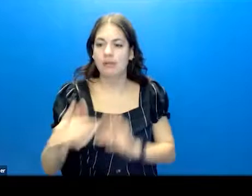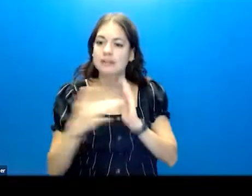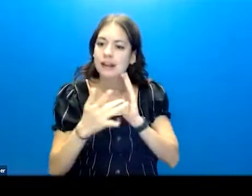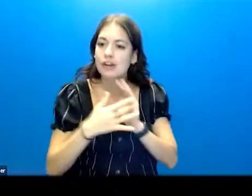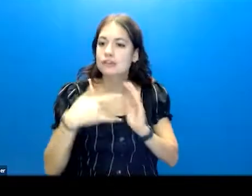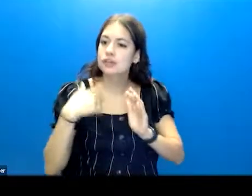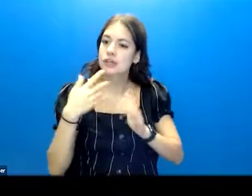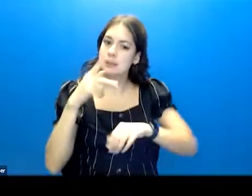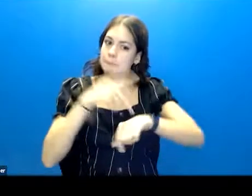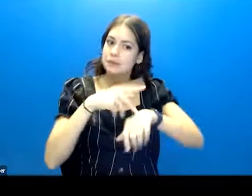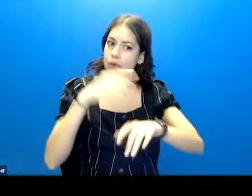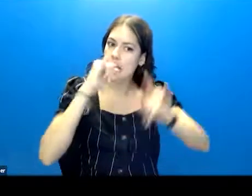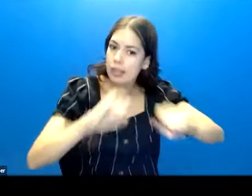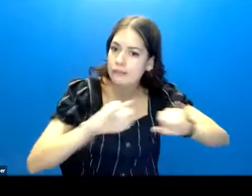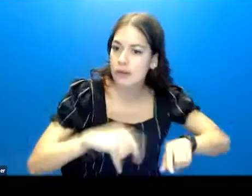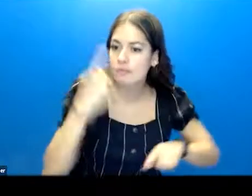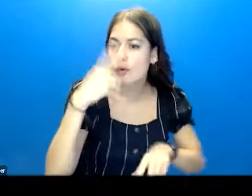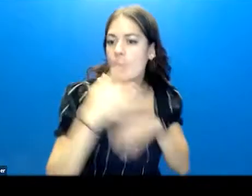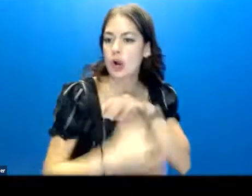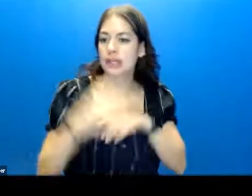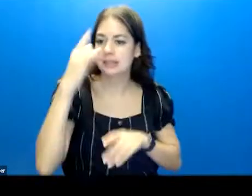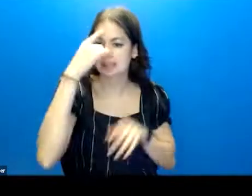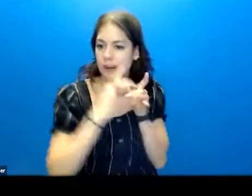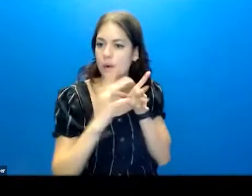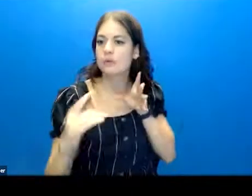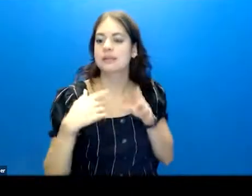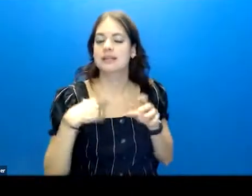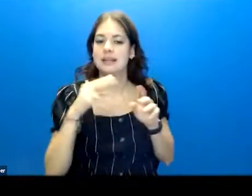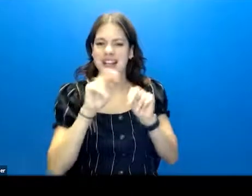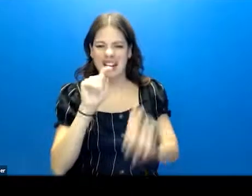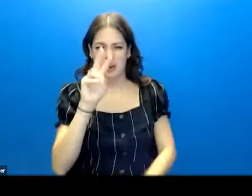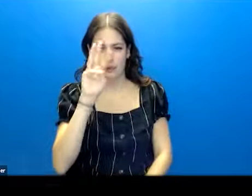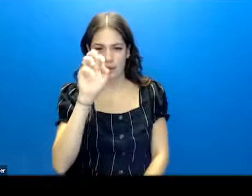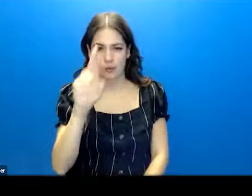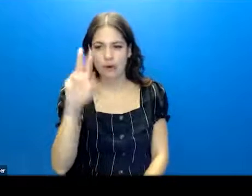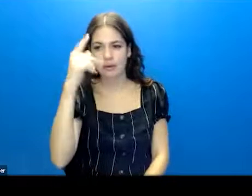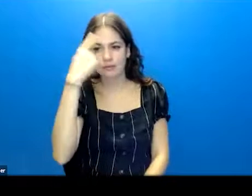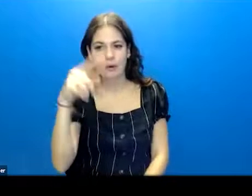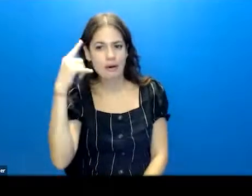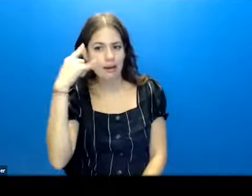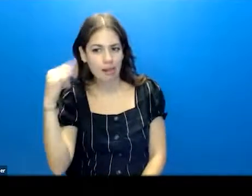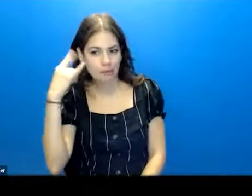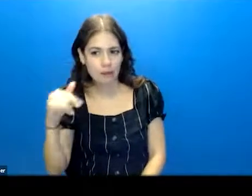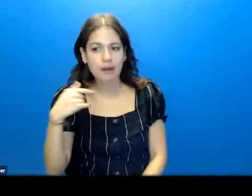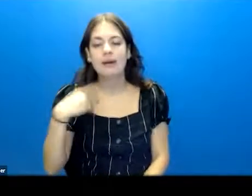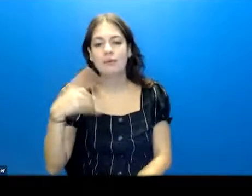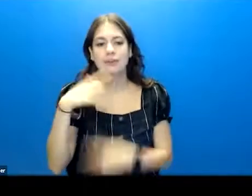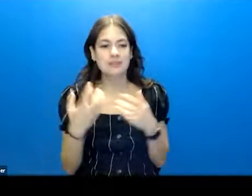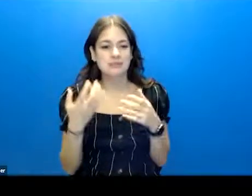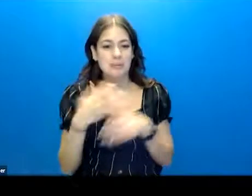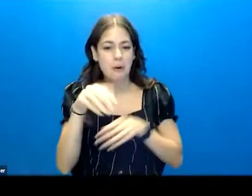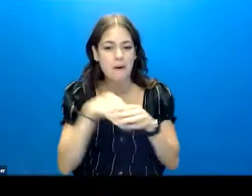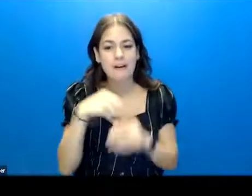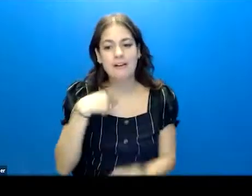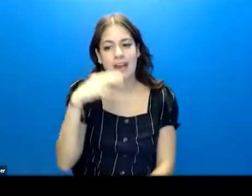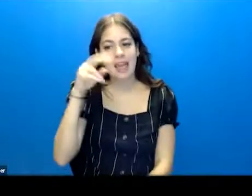Investigator for the Early Psychosis Intervention Network of California, or EPICAL, which is part of the